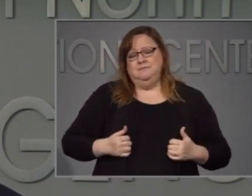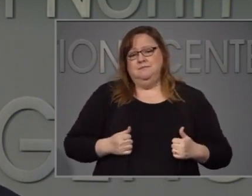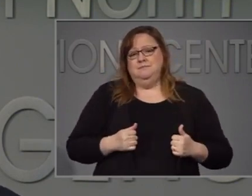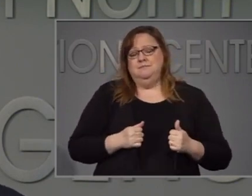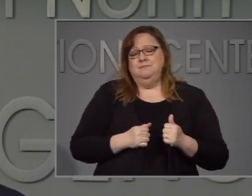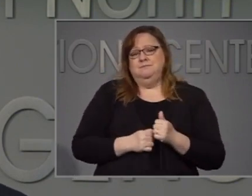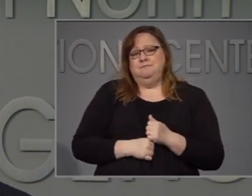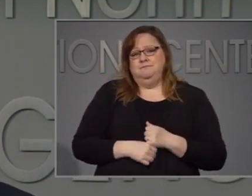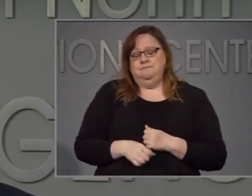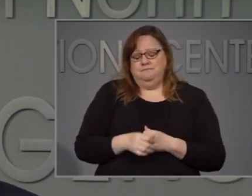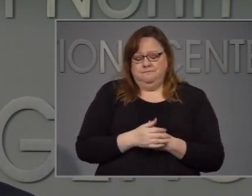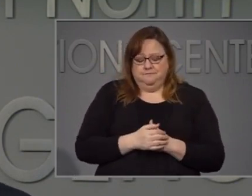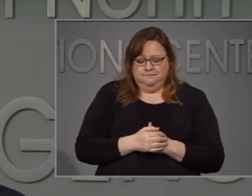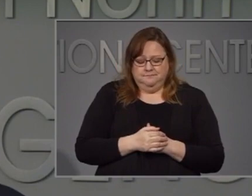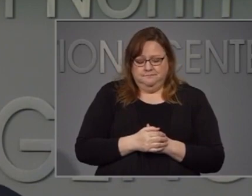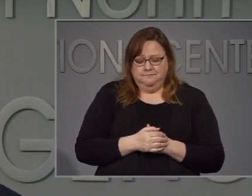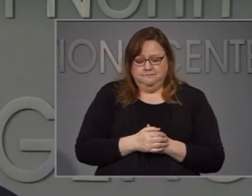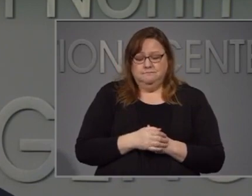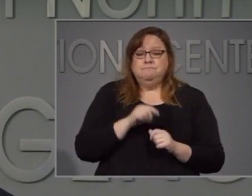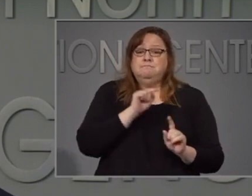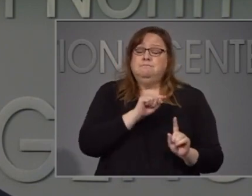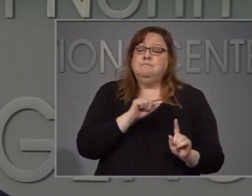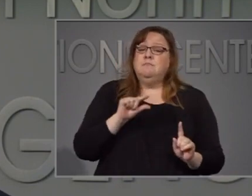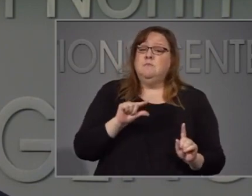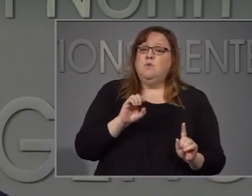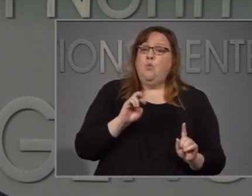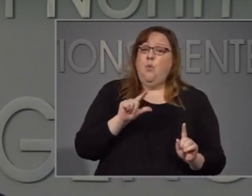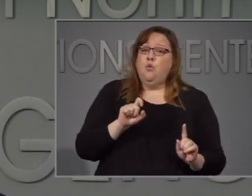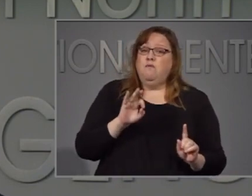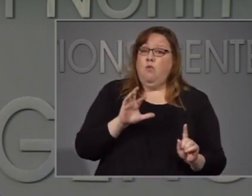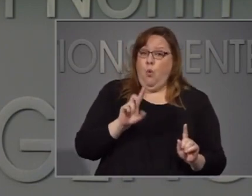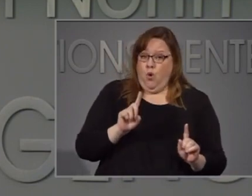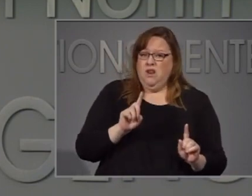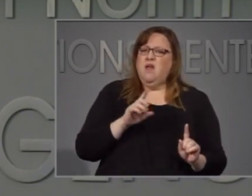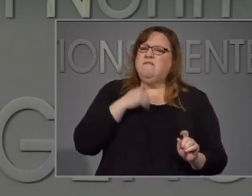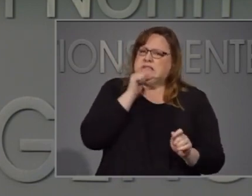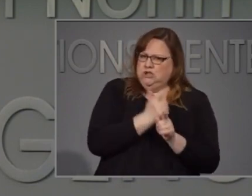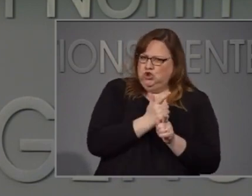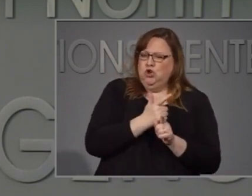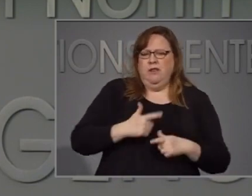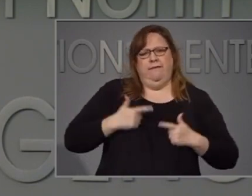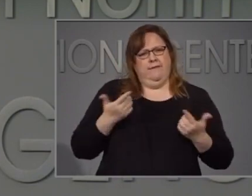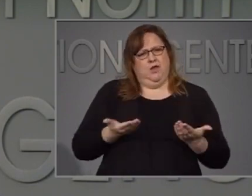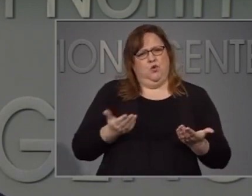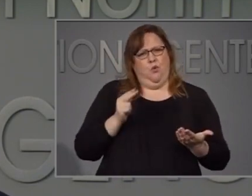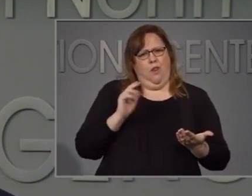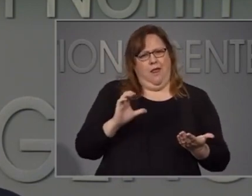George Floyd's sister, Bridget, lives in Hope County, North Carolina.